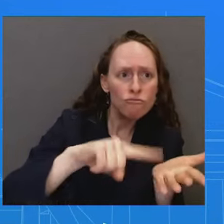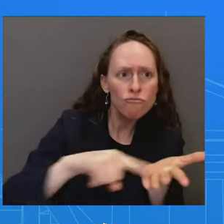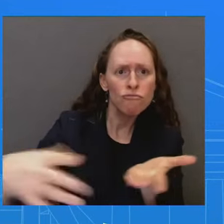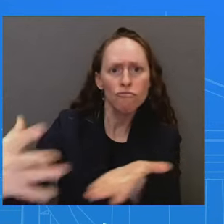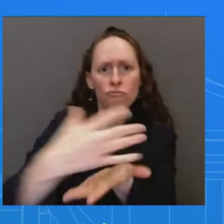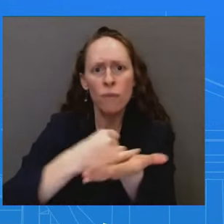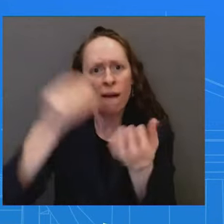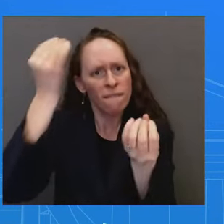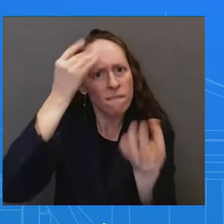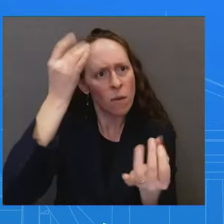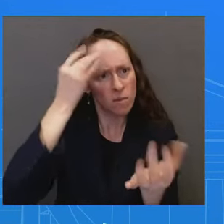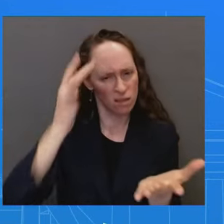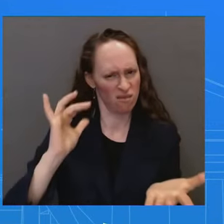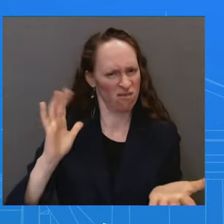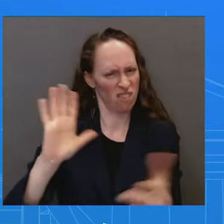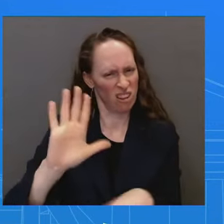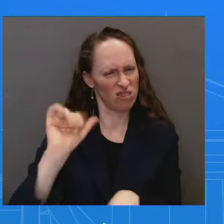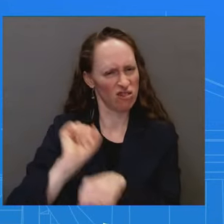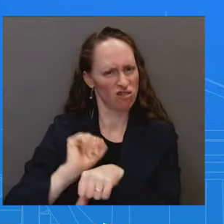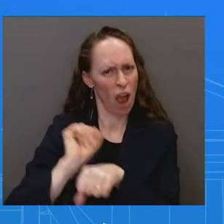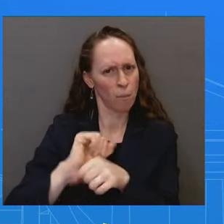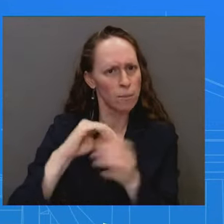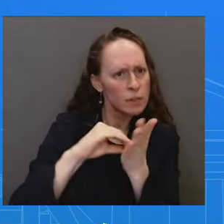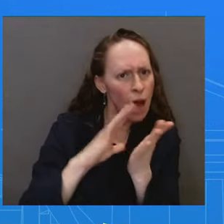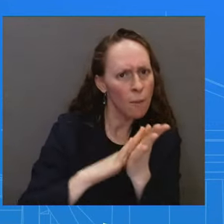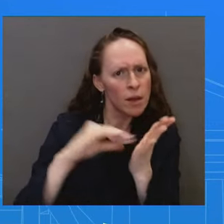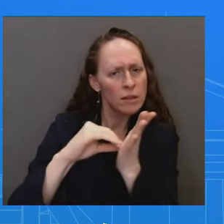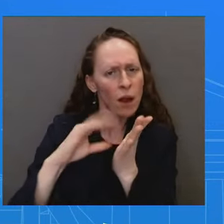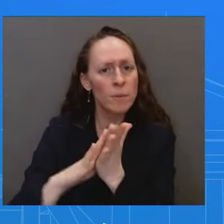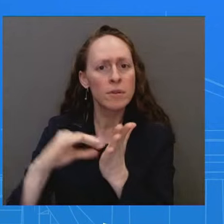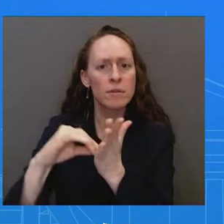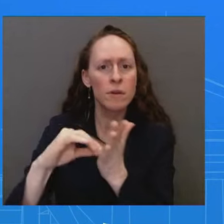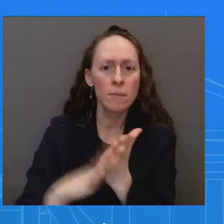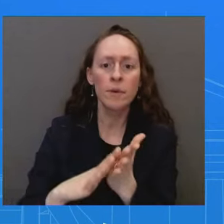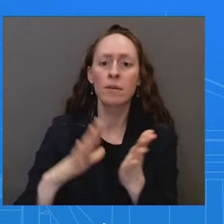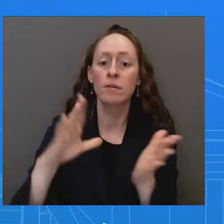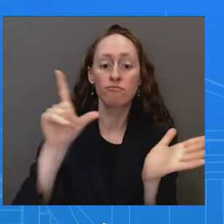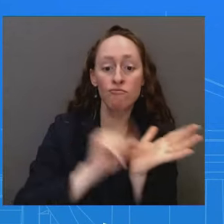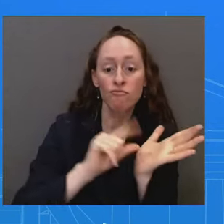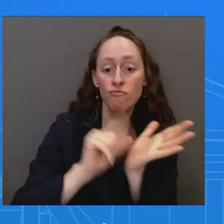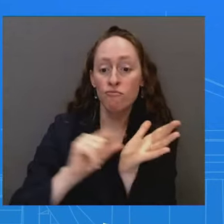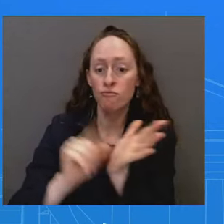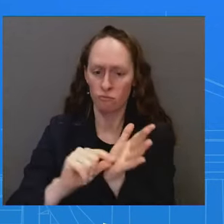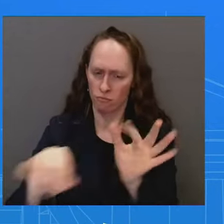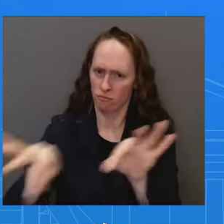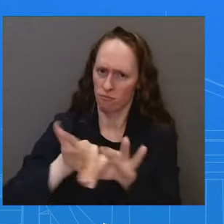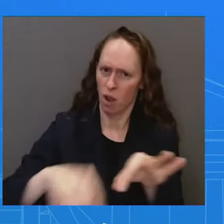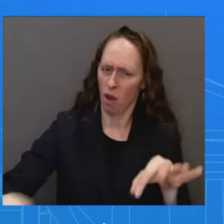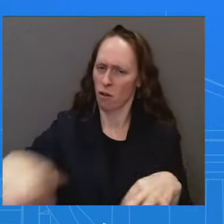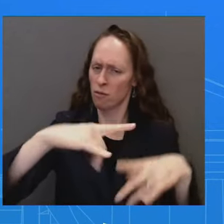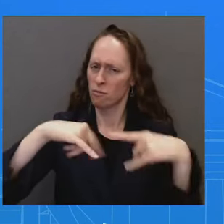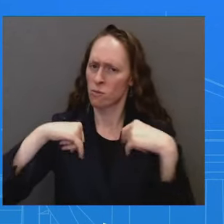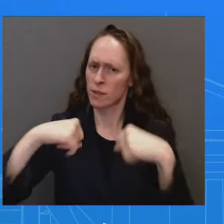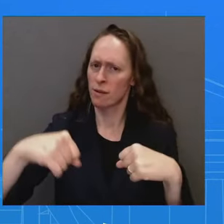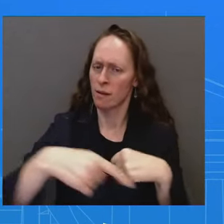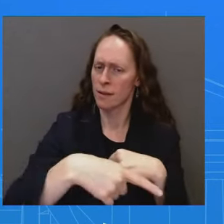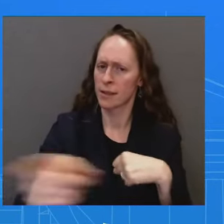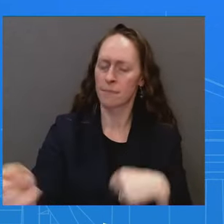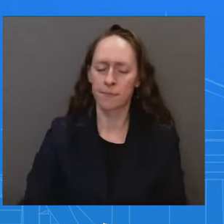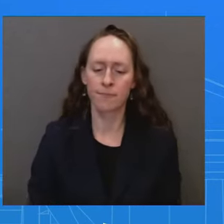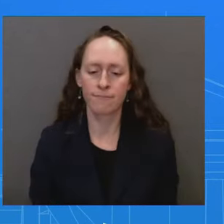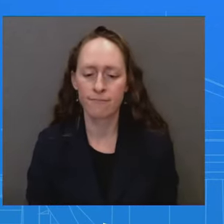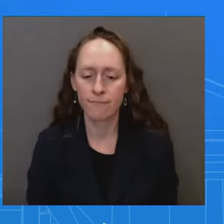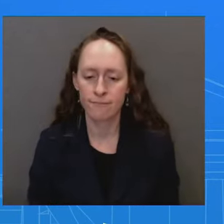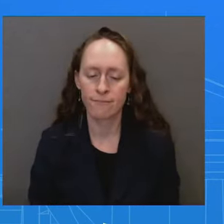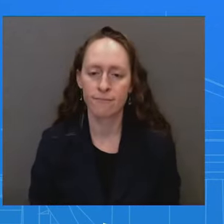uh, by any nation waging war. And we've been very, very consistent on that. But they're not allowing international press in Gaza. Well, as I